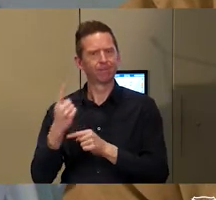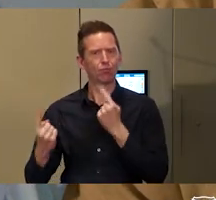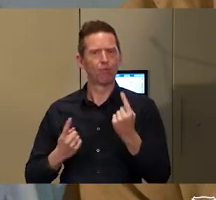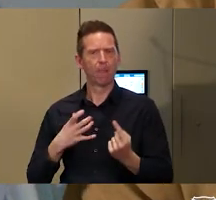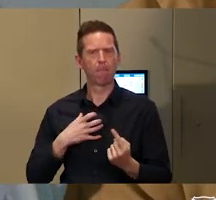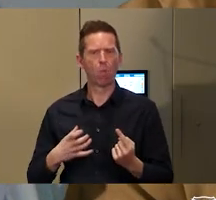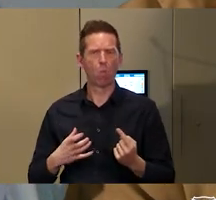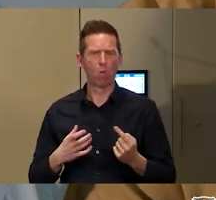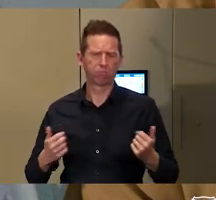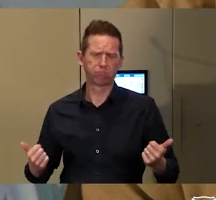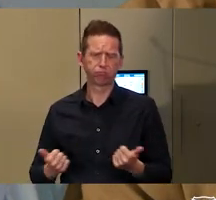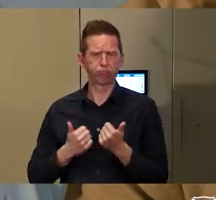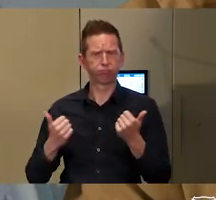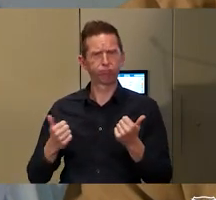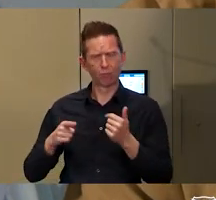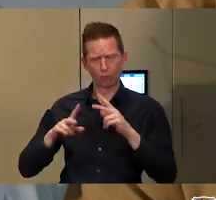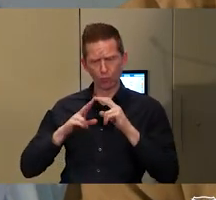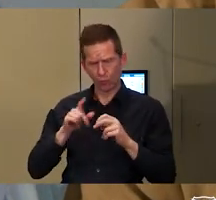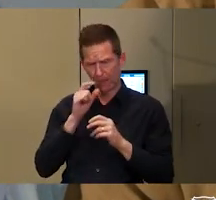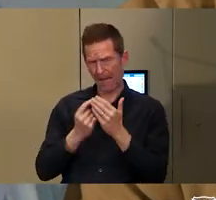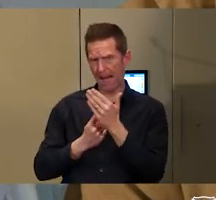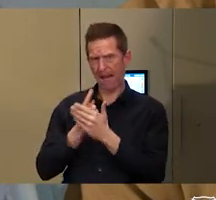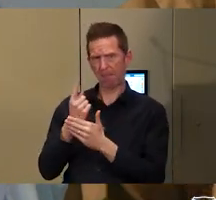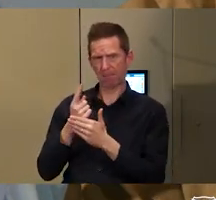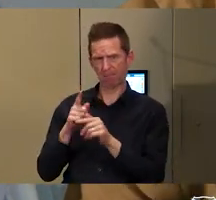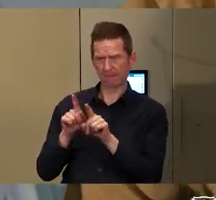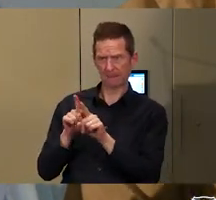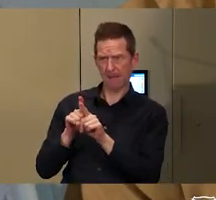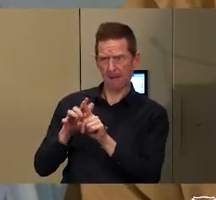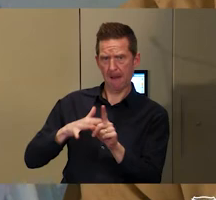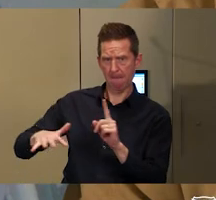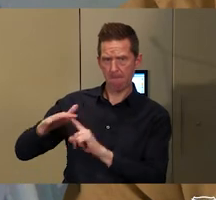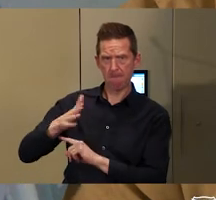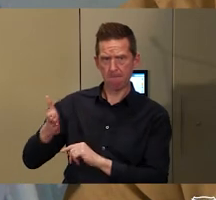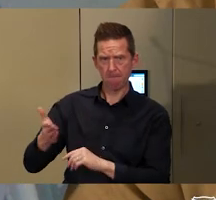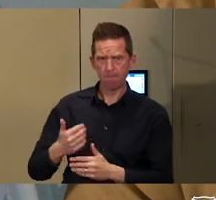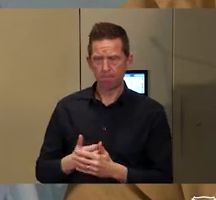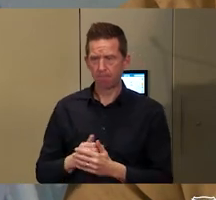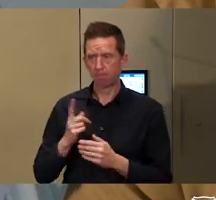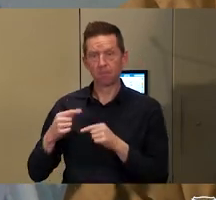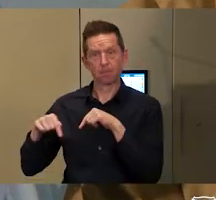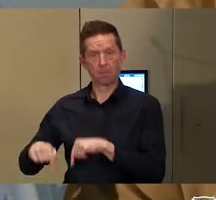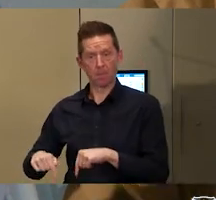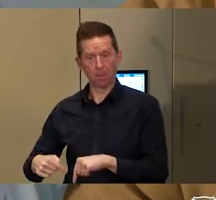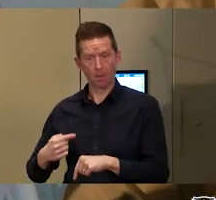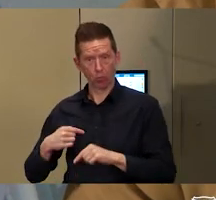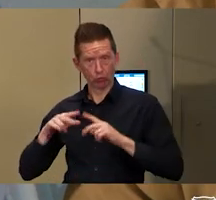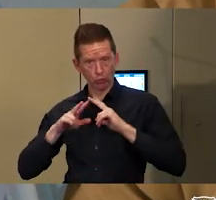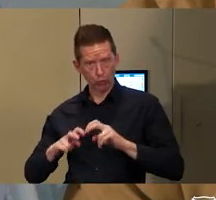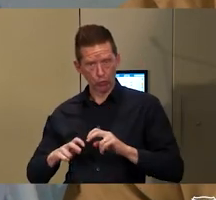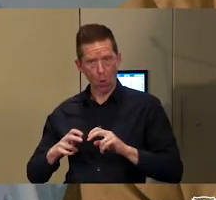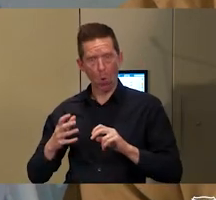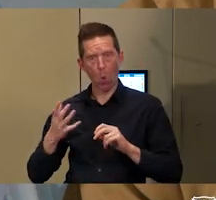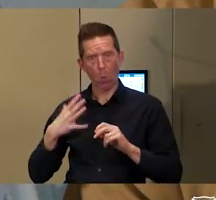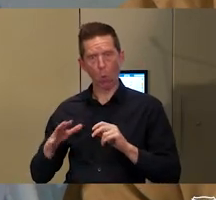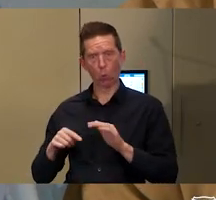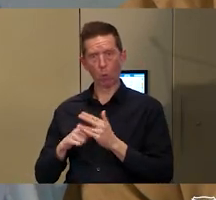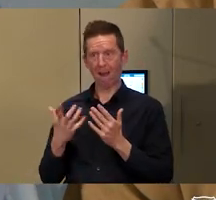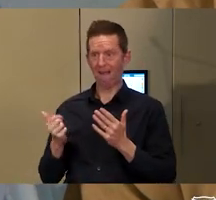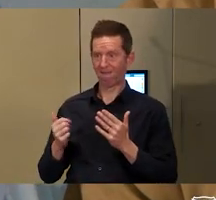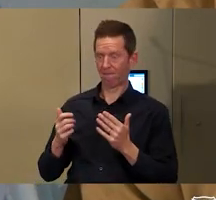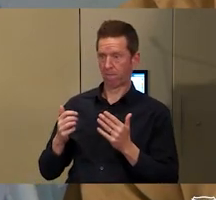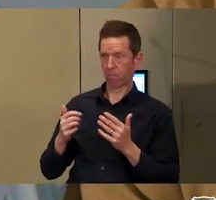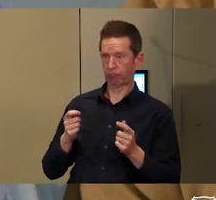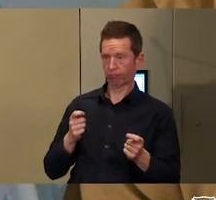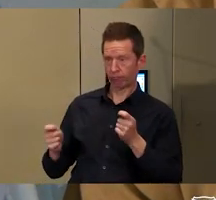research that gets done in these kind of places, but what we want to do in this research is to hand over the reins of